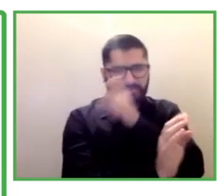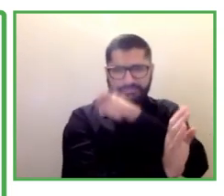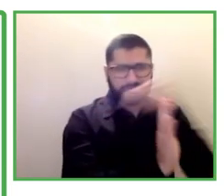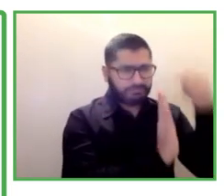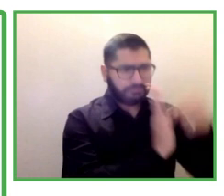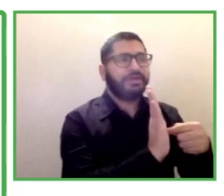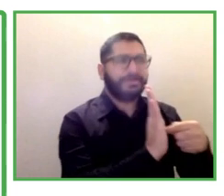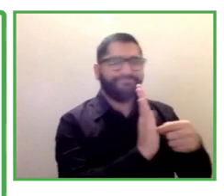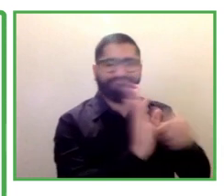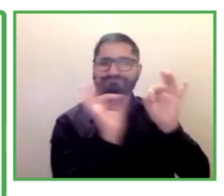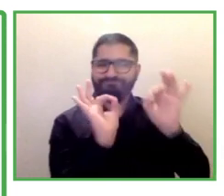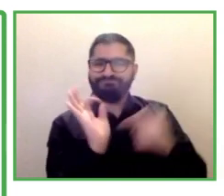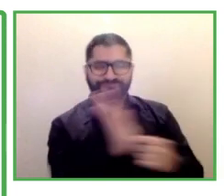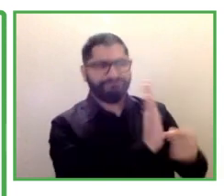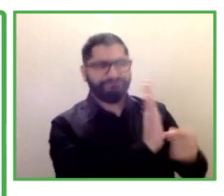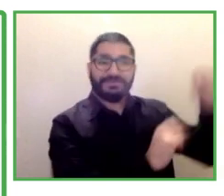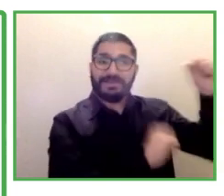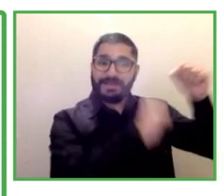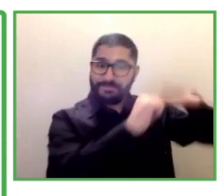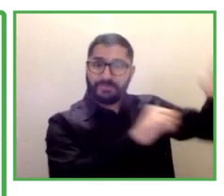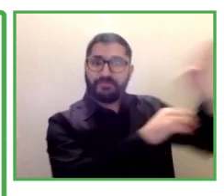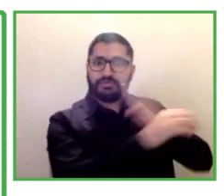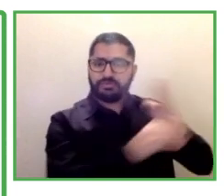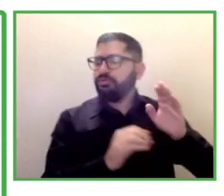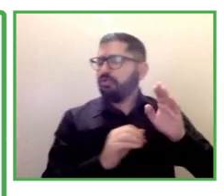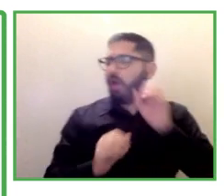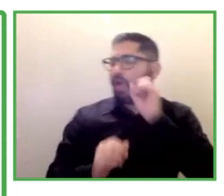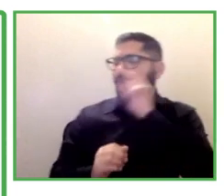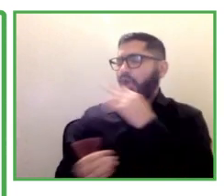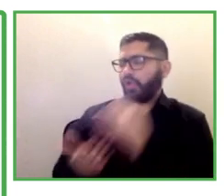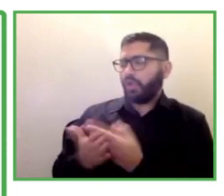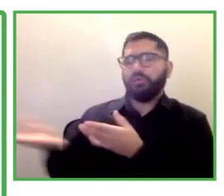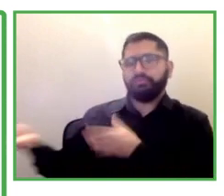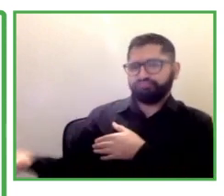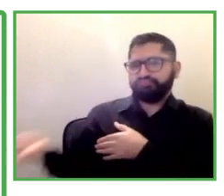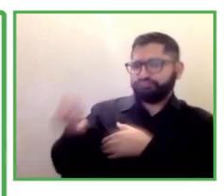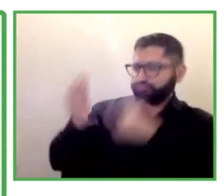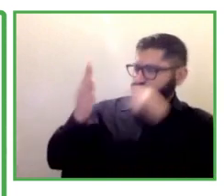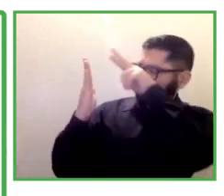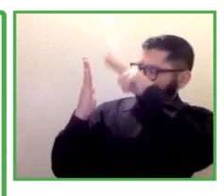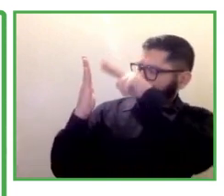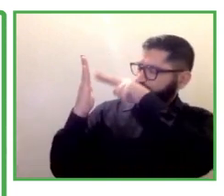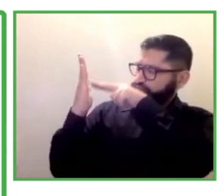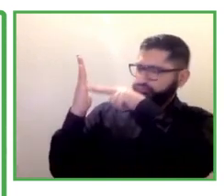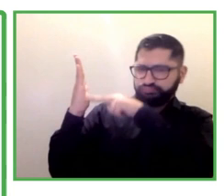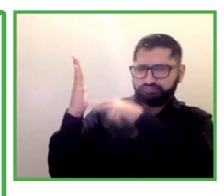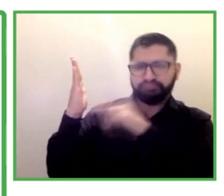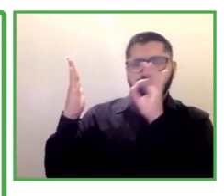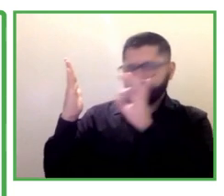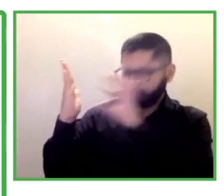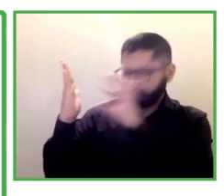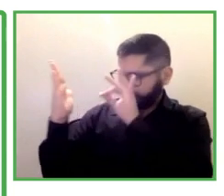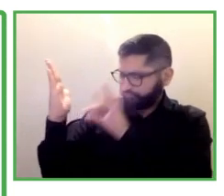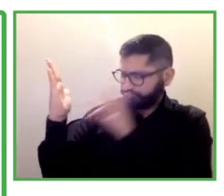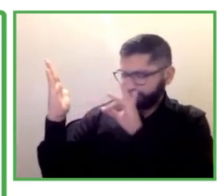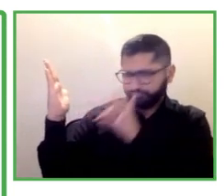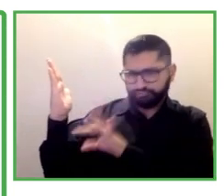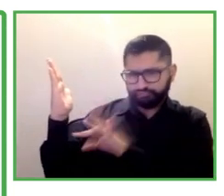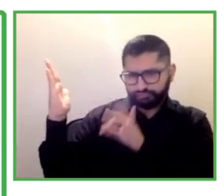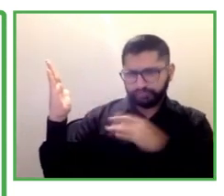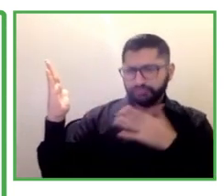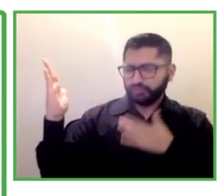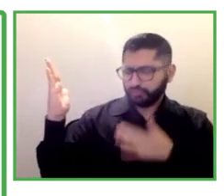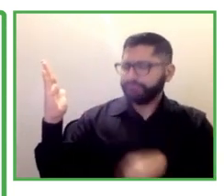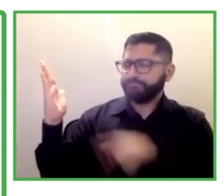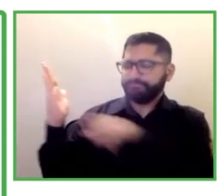in terms of the support and training that we offer um these organizations pay us to run this program so we